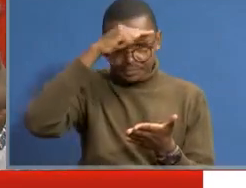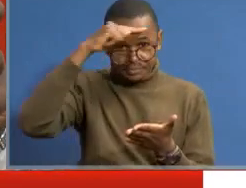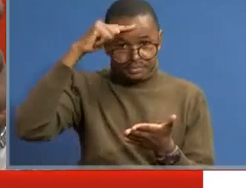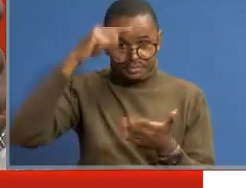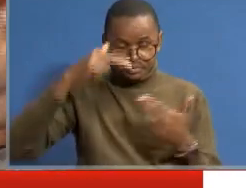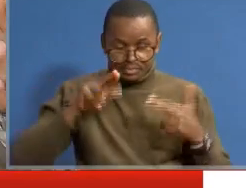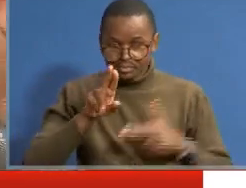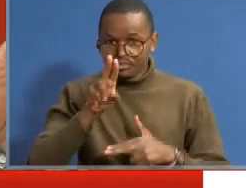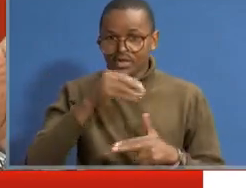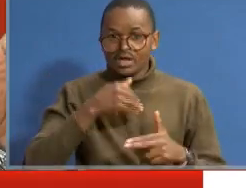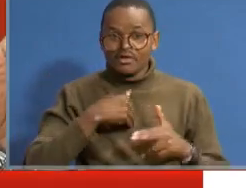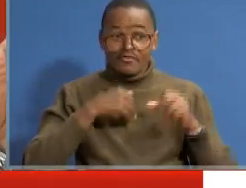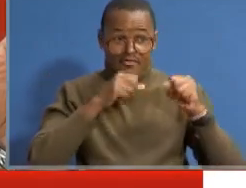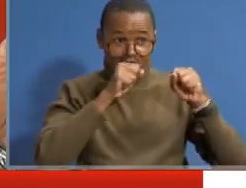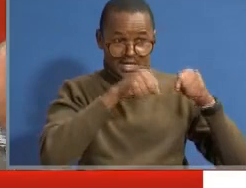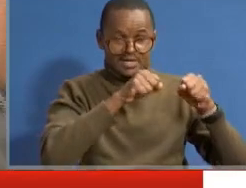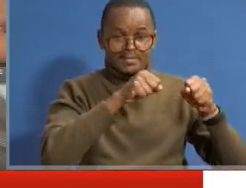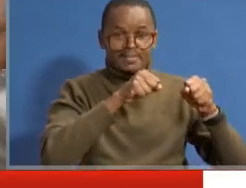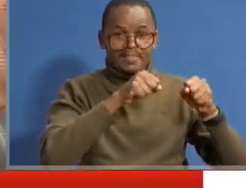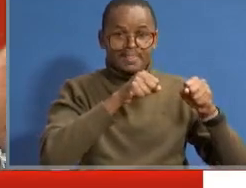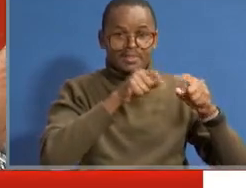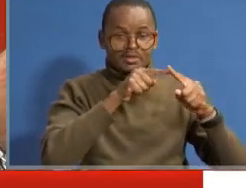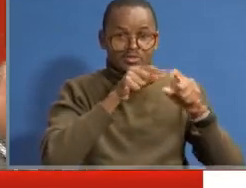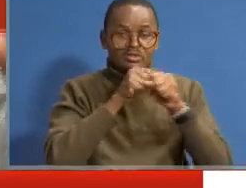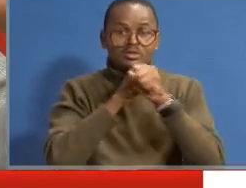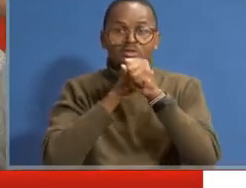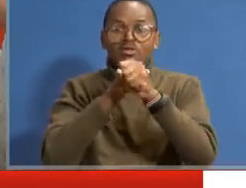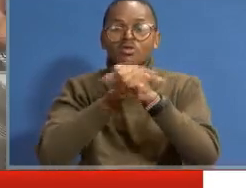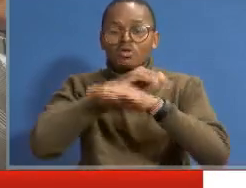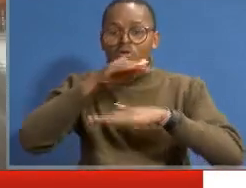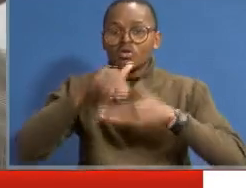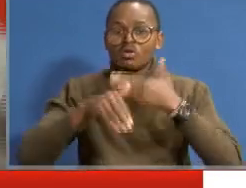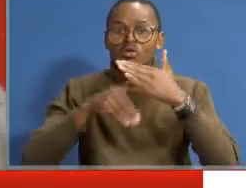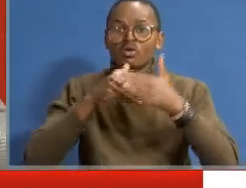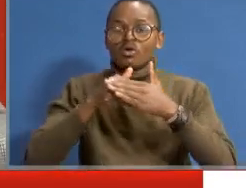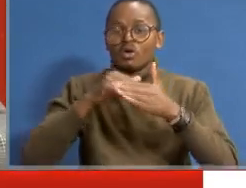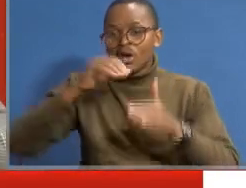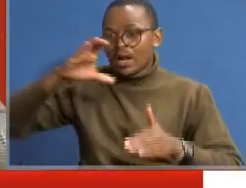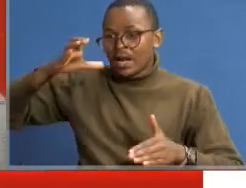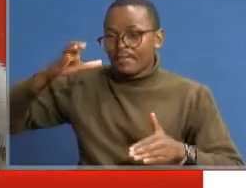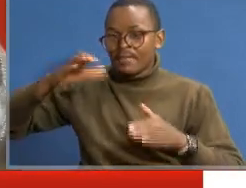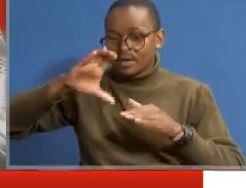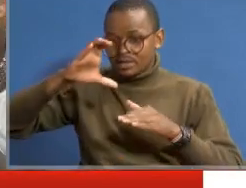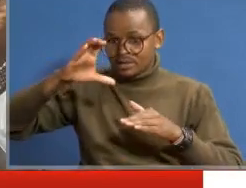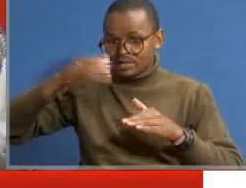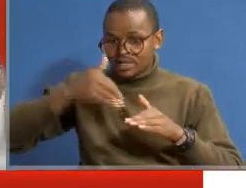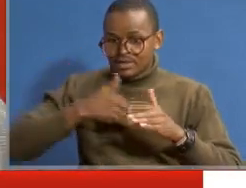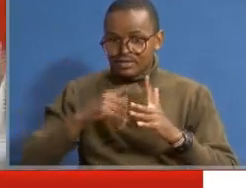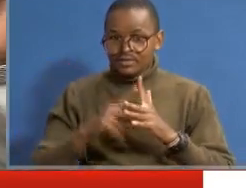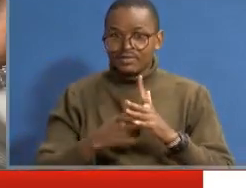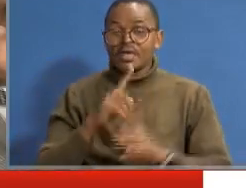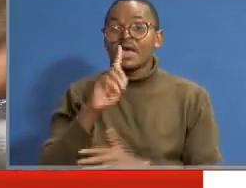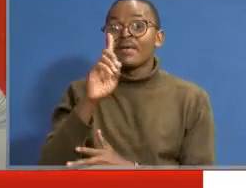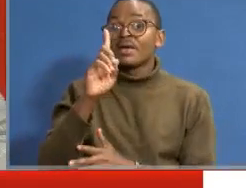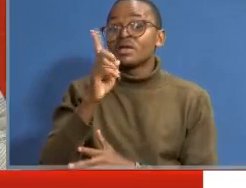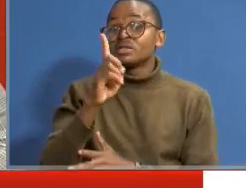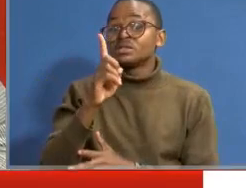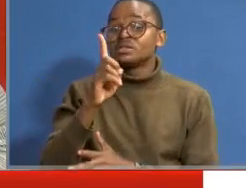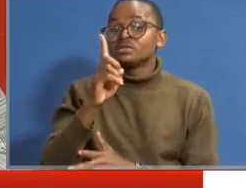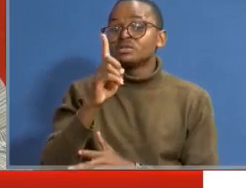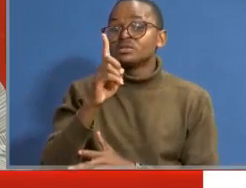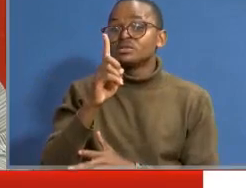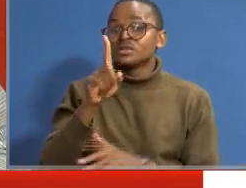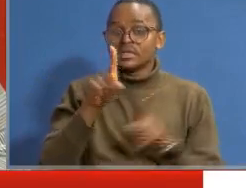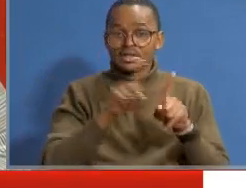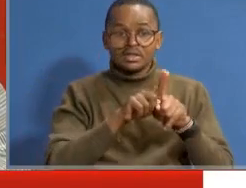Habitant have agreed just to support all urban towns and they have started with Nairobi. They are starting with Nairobi